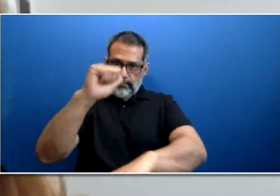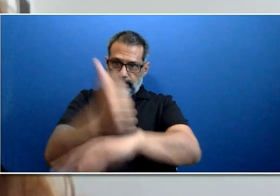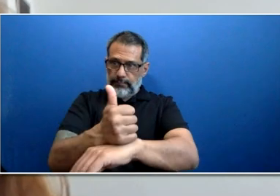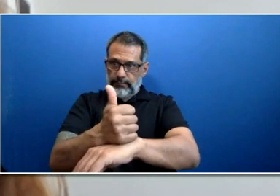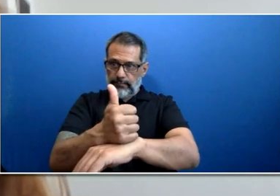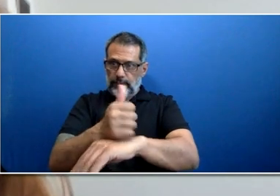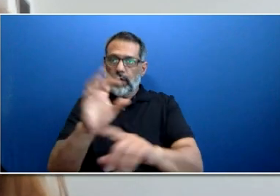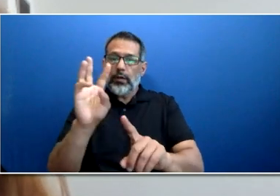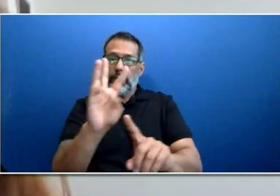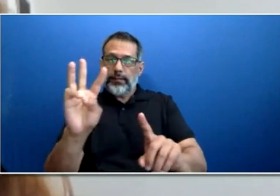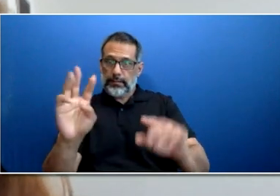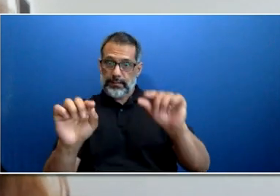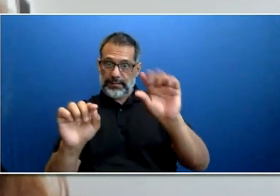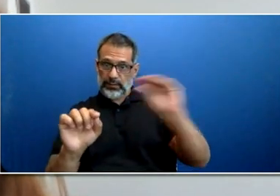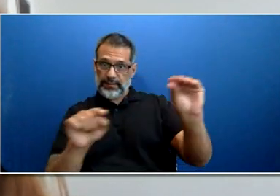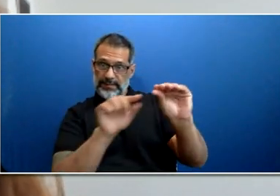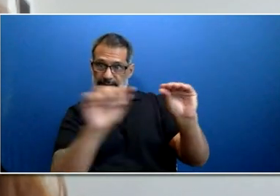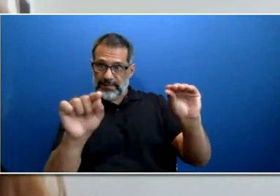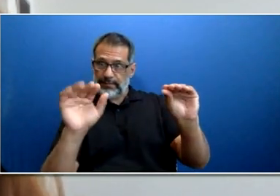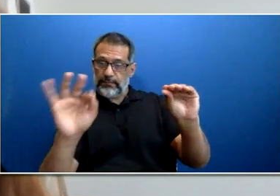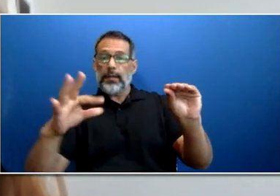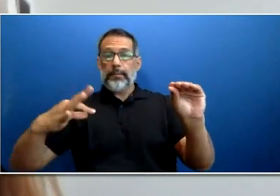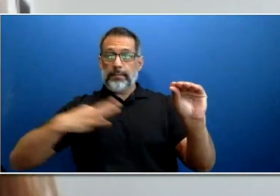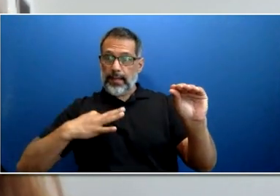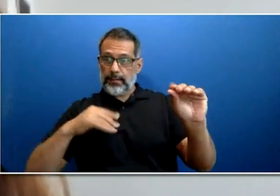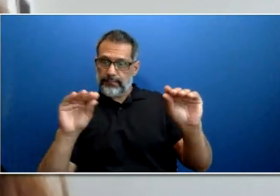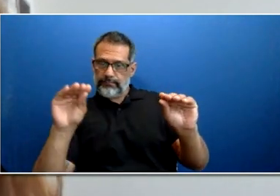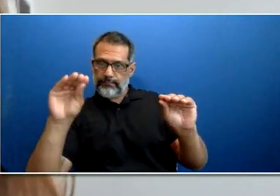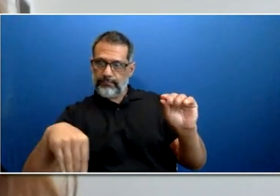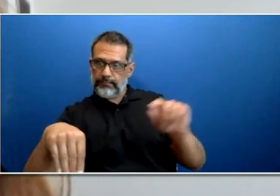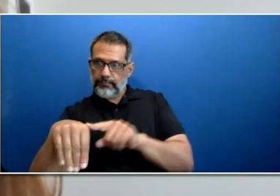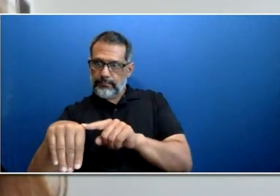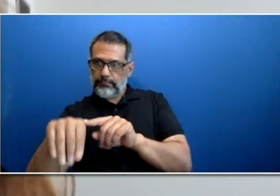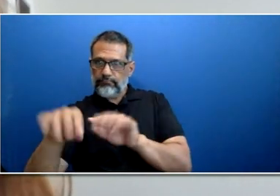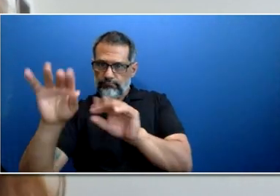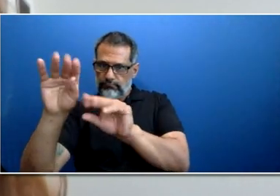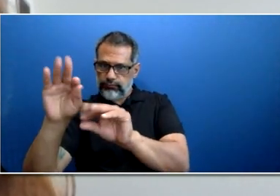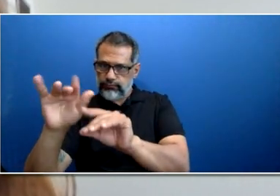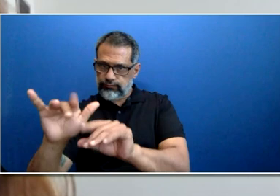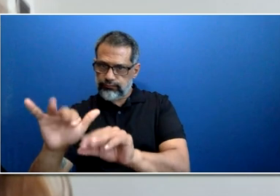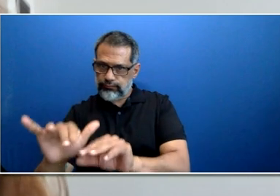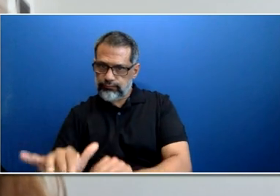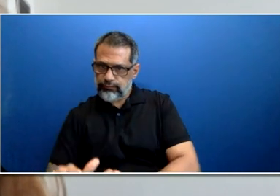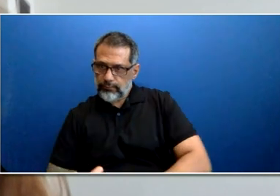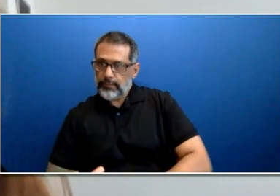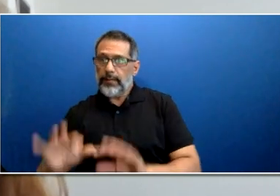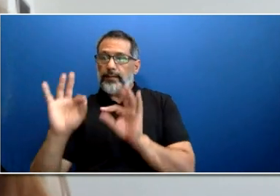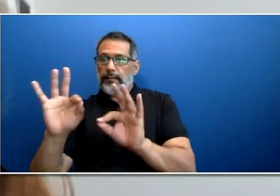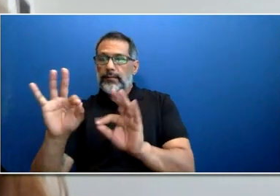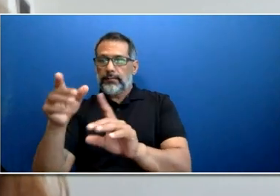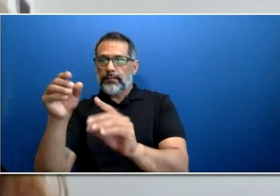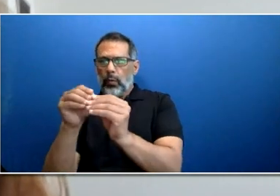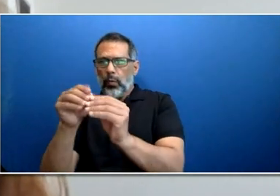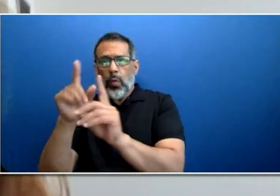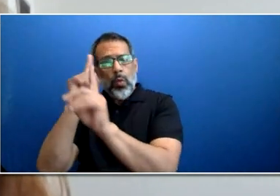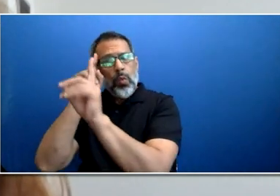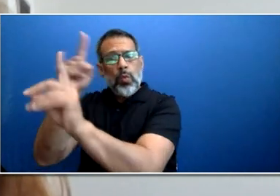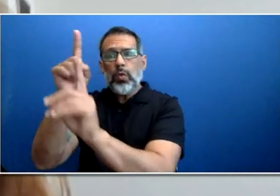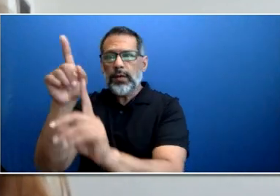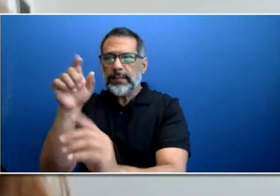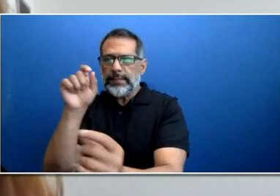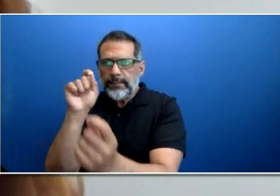job email alerts tailored to your specific career goals, including the outline positions once it becomes available.